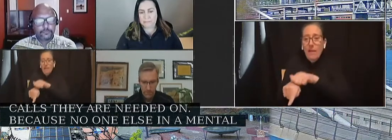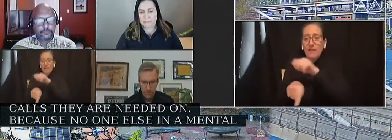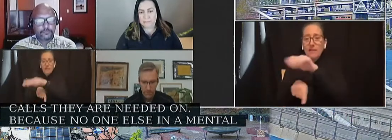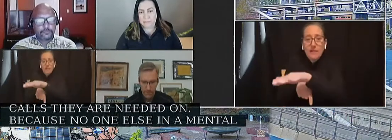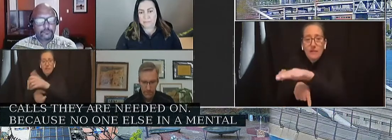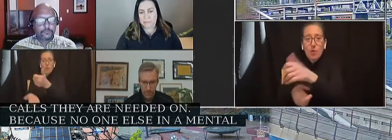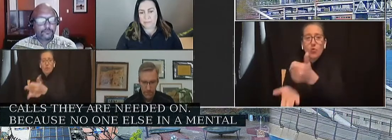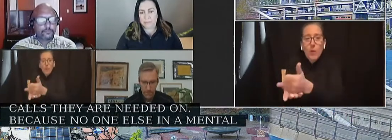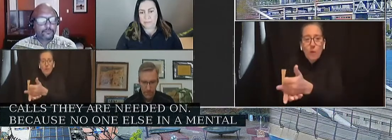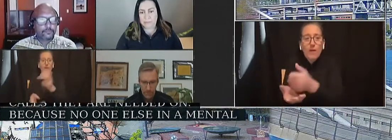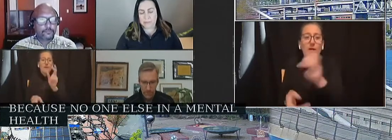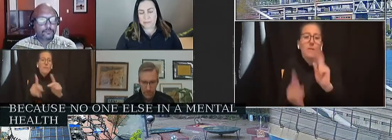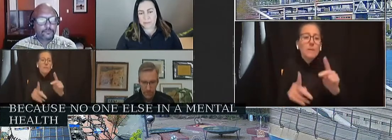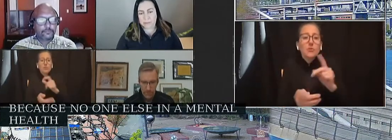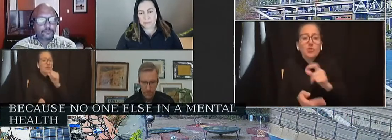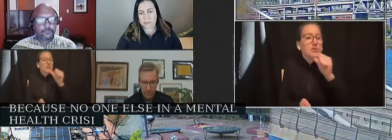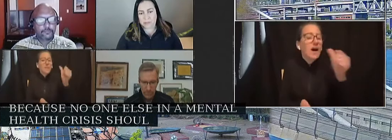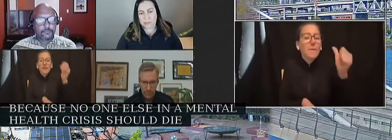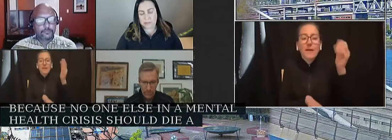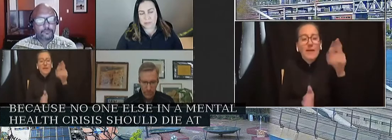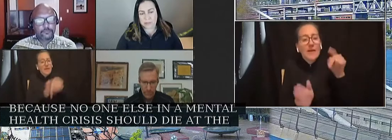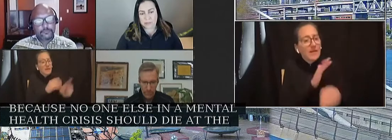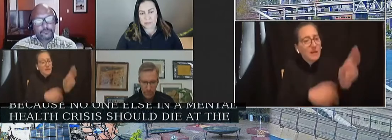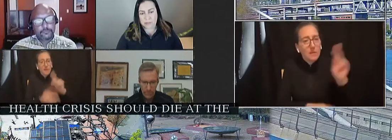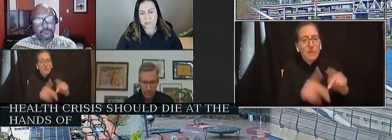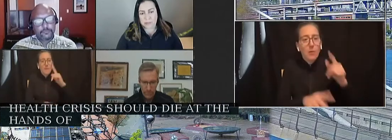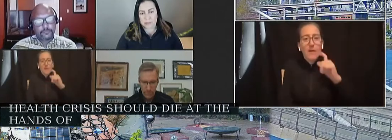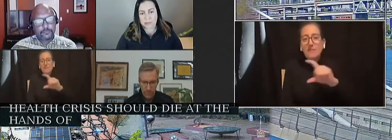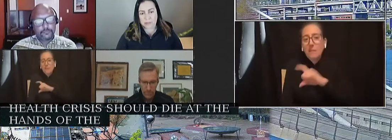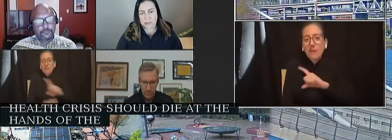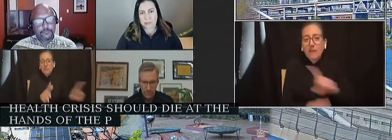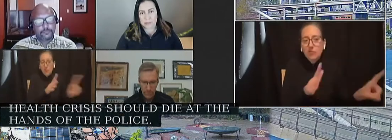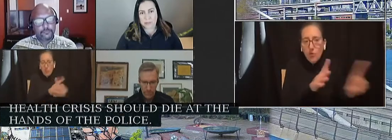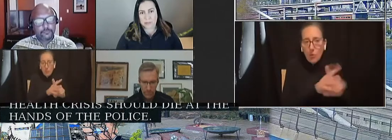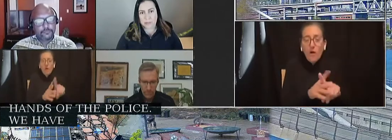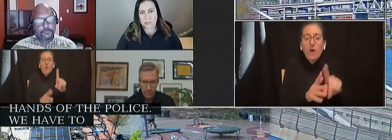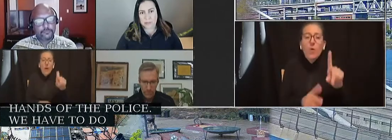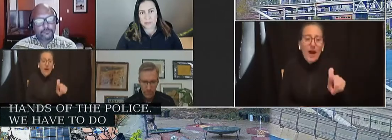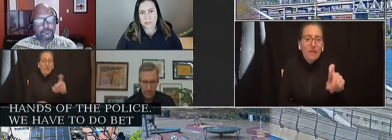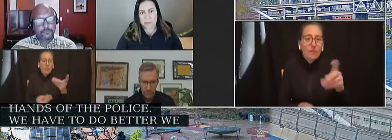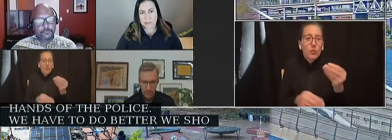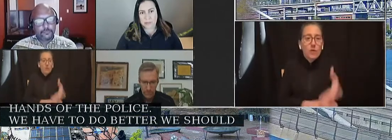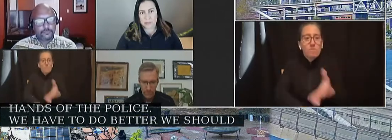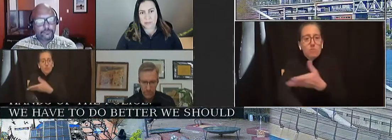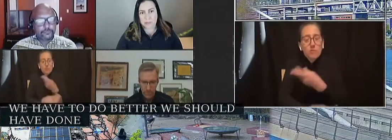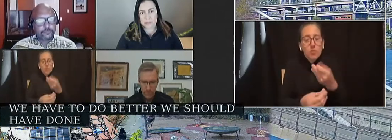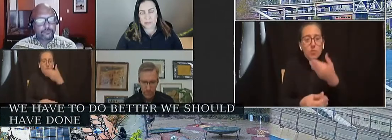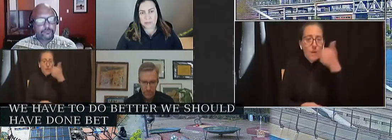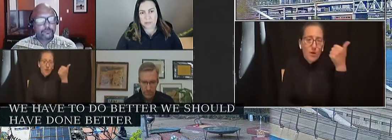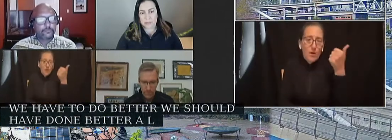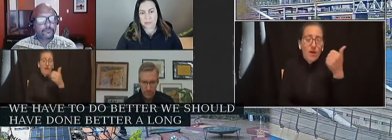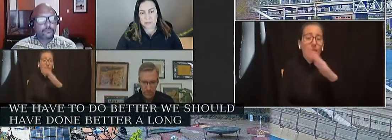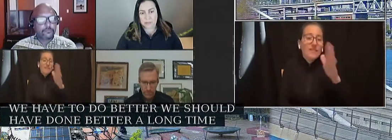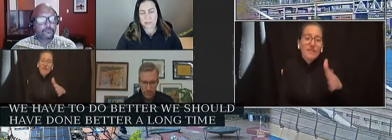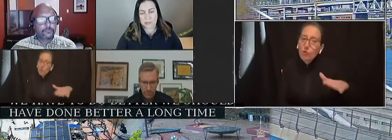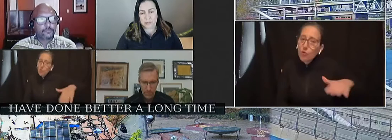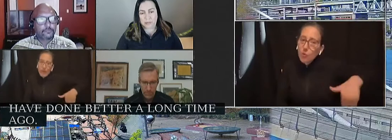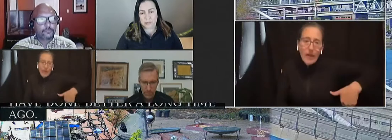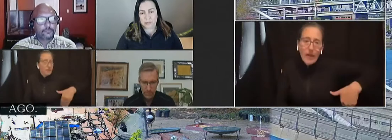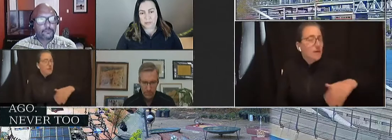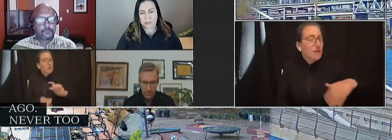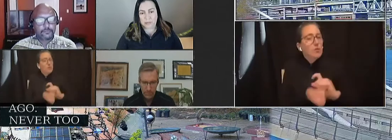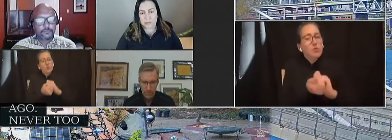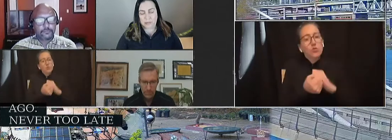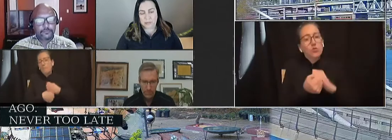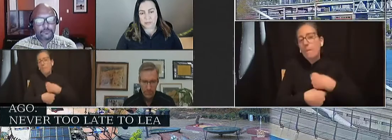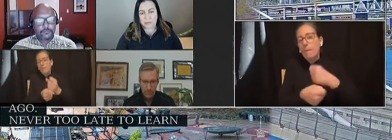We have to do better. We should have done better a long time ago, but it's never too late to learn to make a necessary change to honor the people